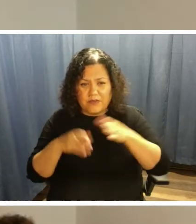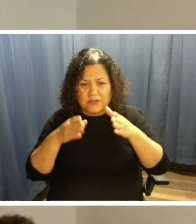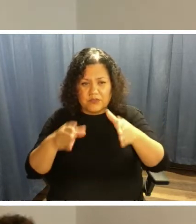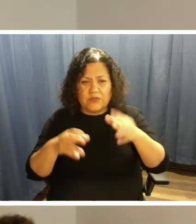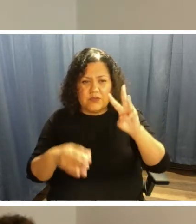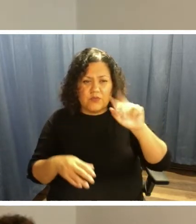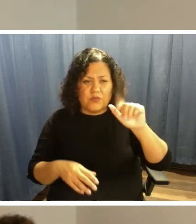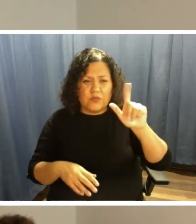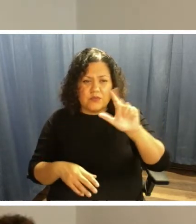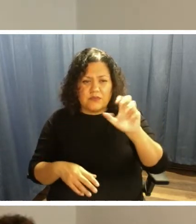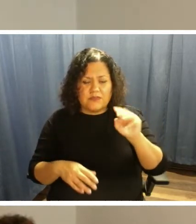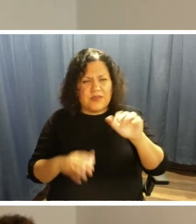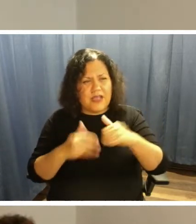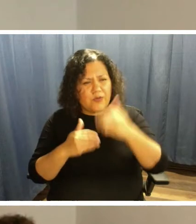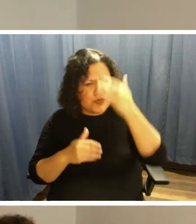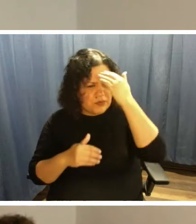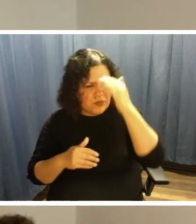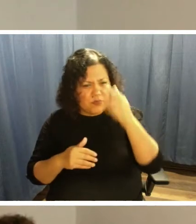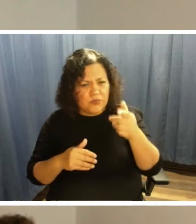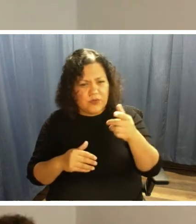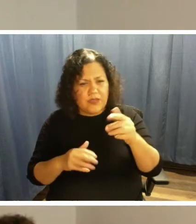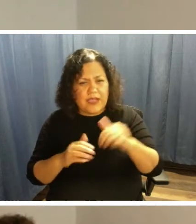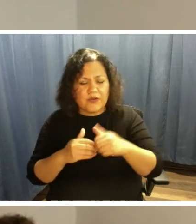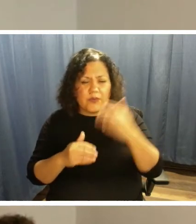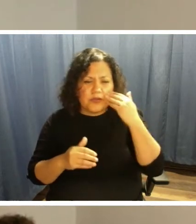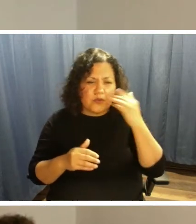where do you go and where do you not go?